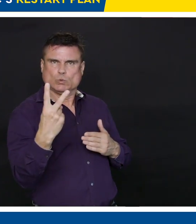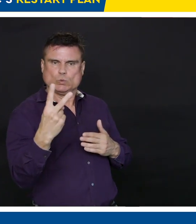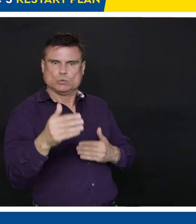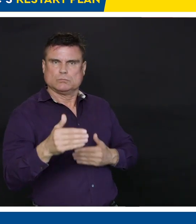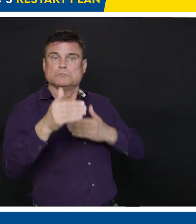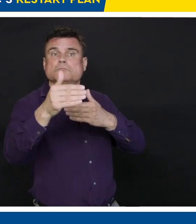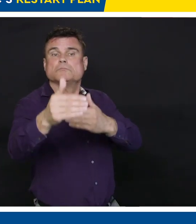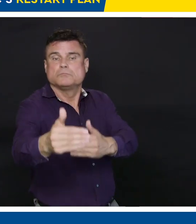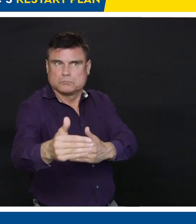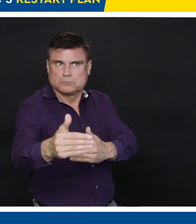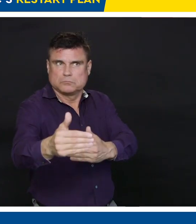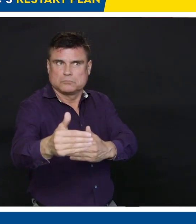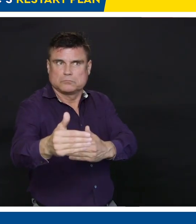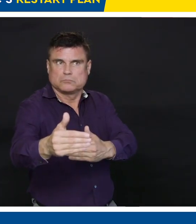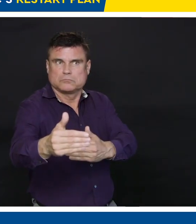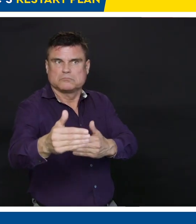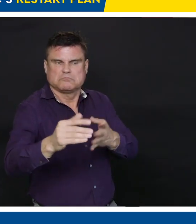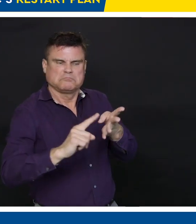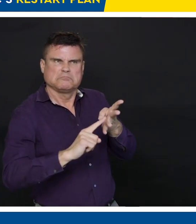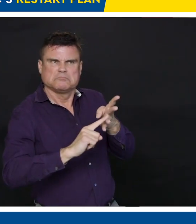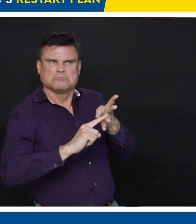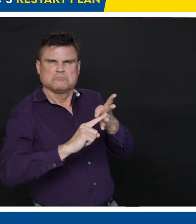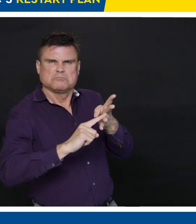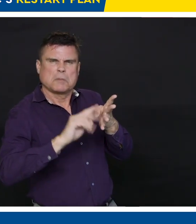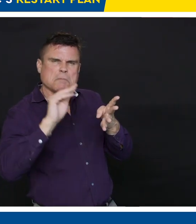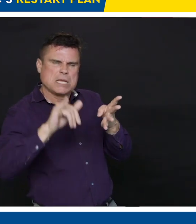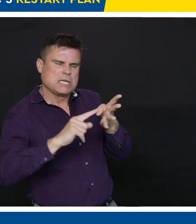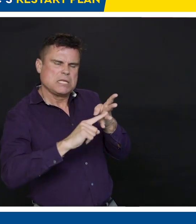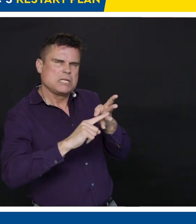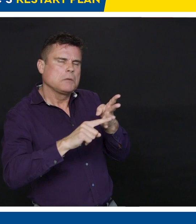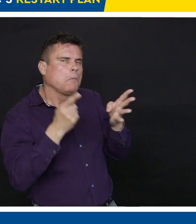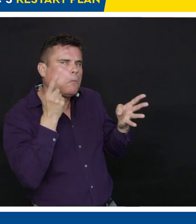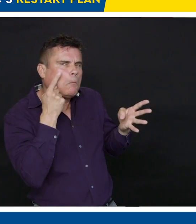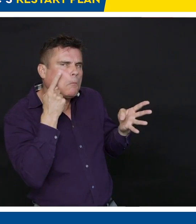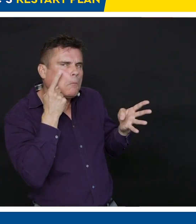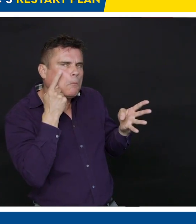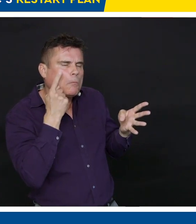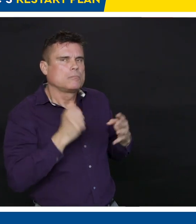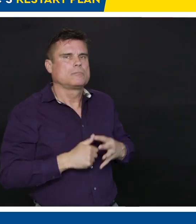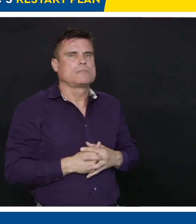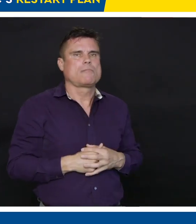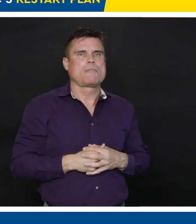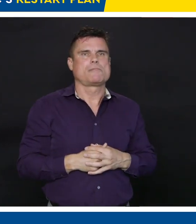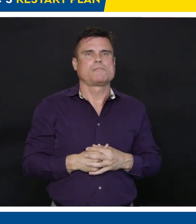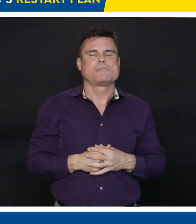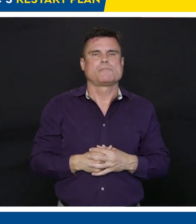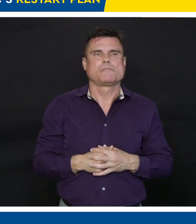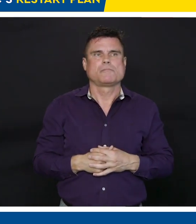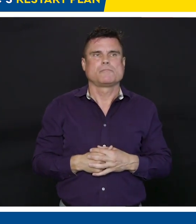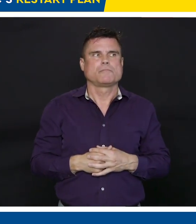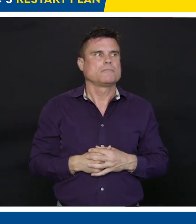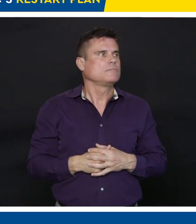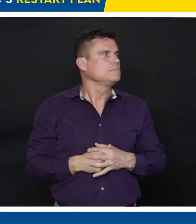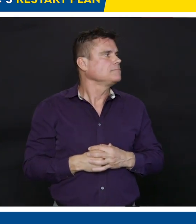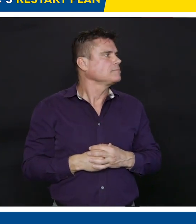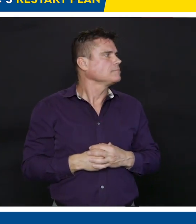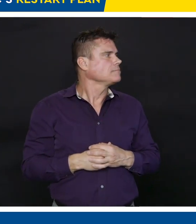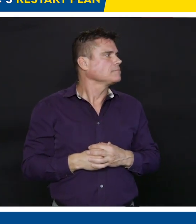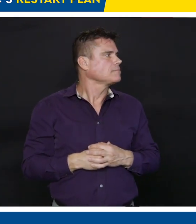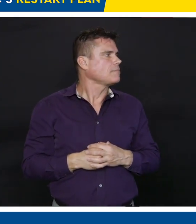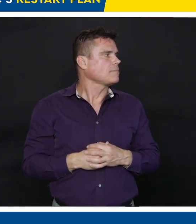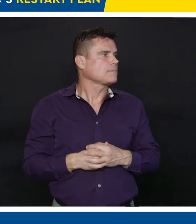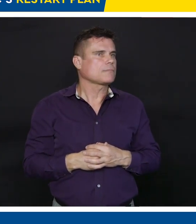recovery task force that represents a cross-section of British Columbians who have been giving me advice. I talk to people. In fact, I